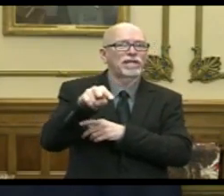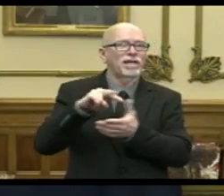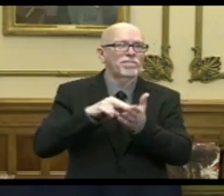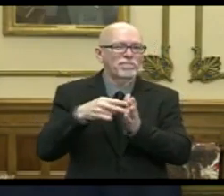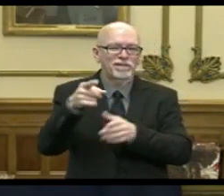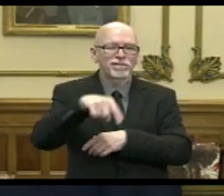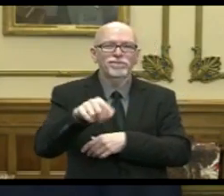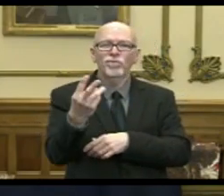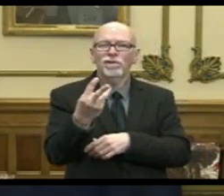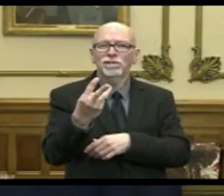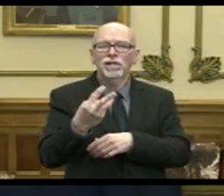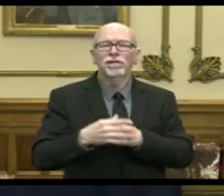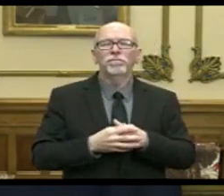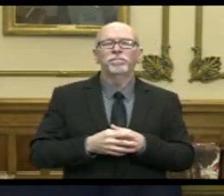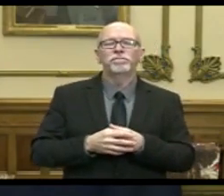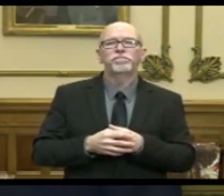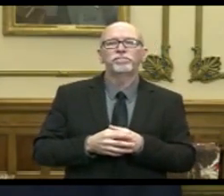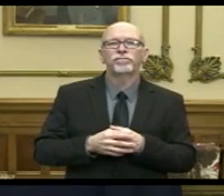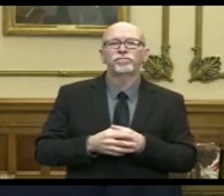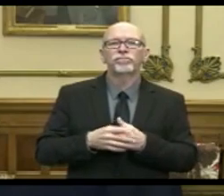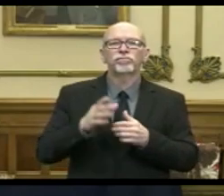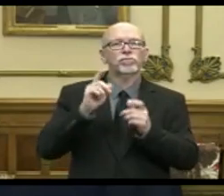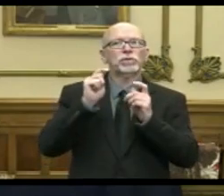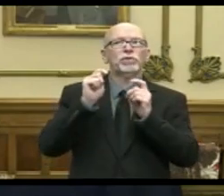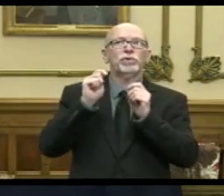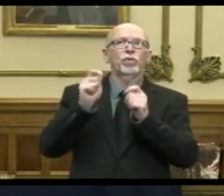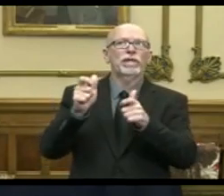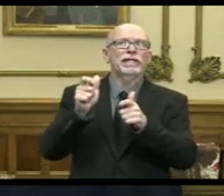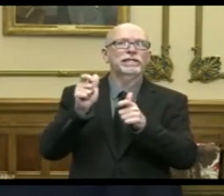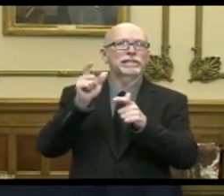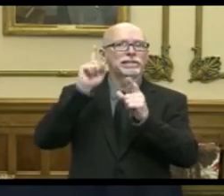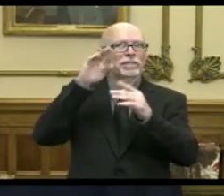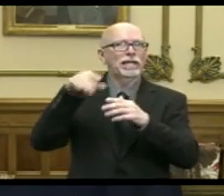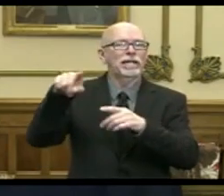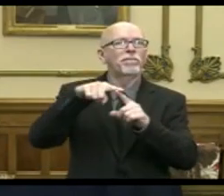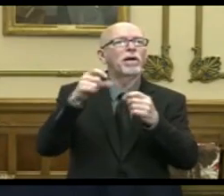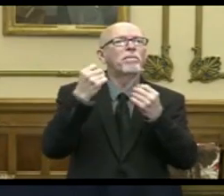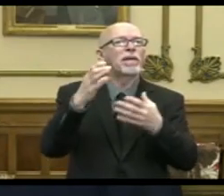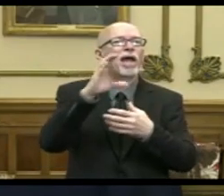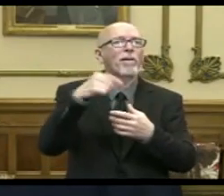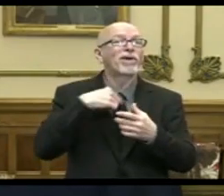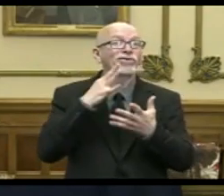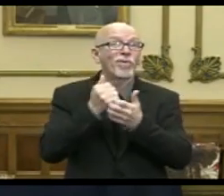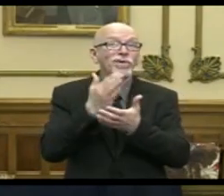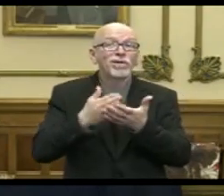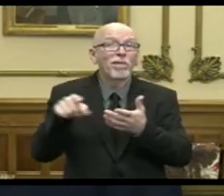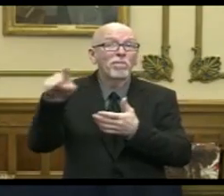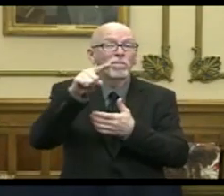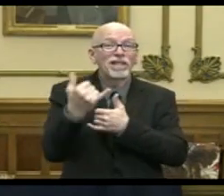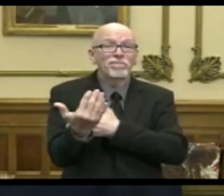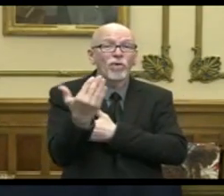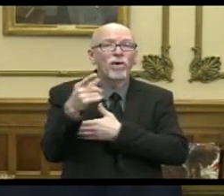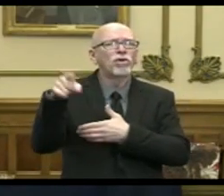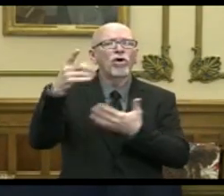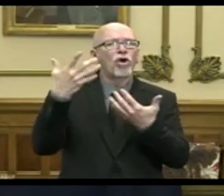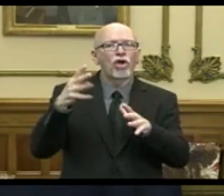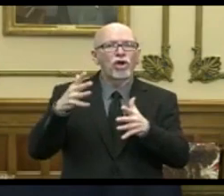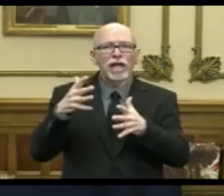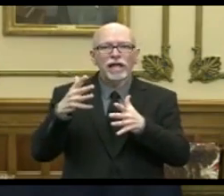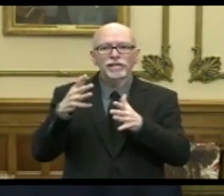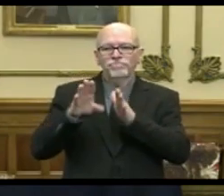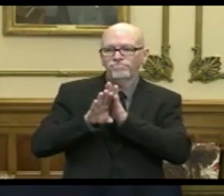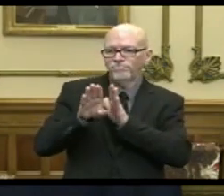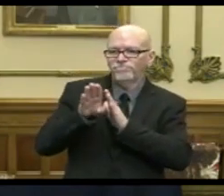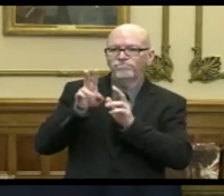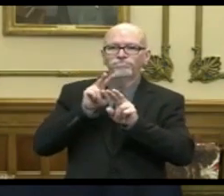Wednesday next week. Fairly quick turnaround, but a lot of companies — talked to some earlier this morning — have already started in anticipation